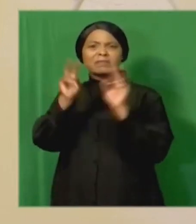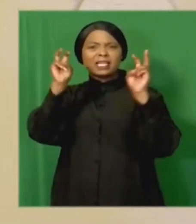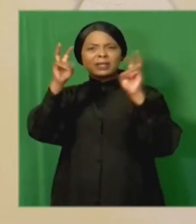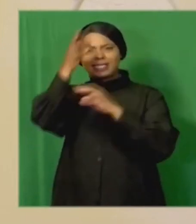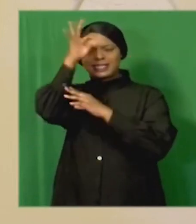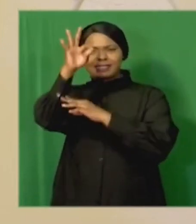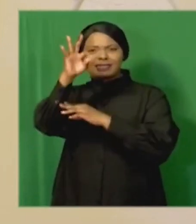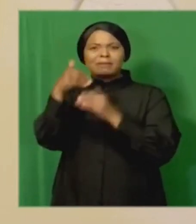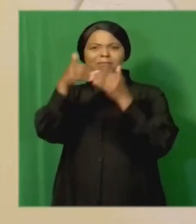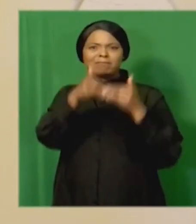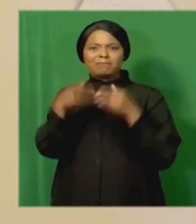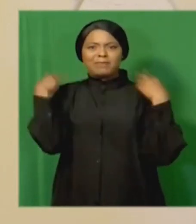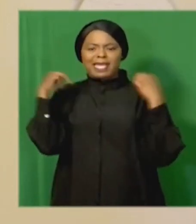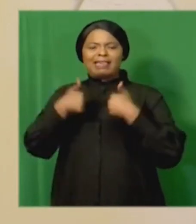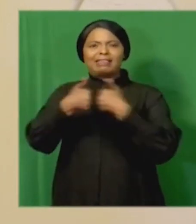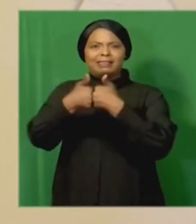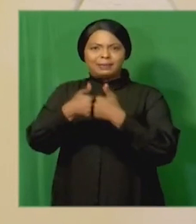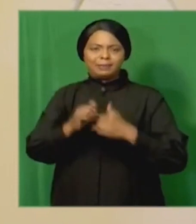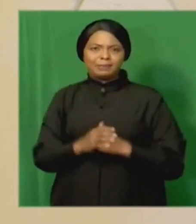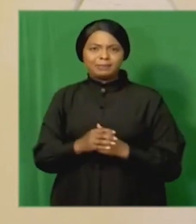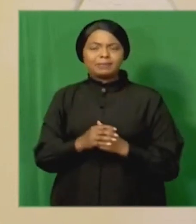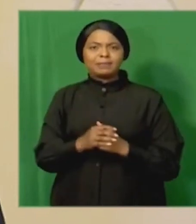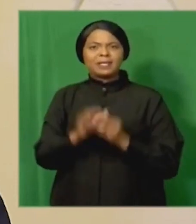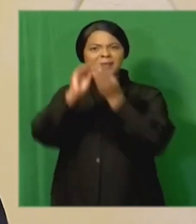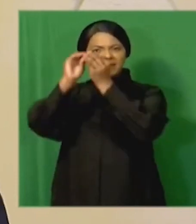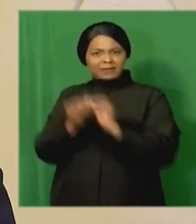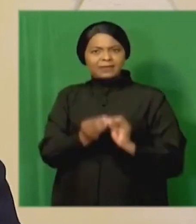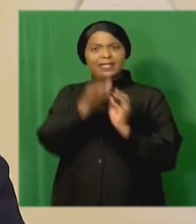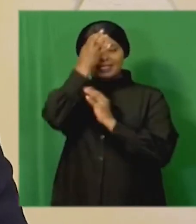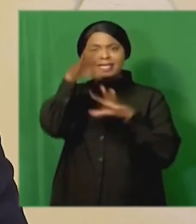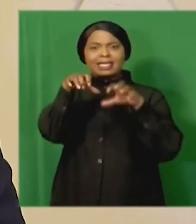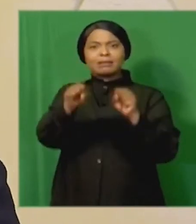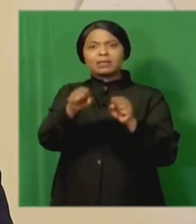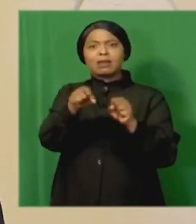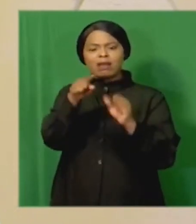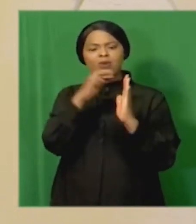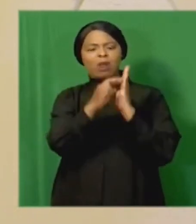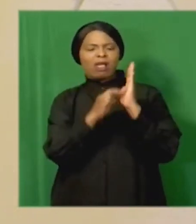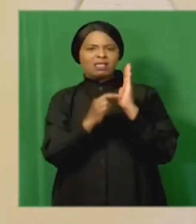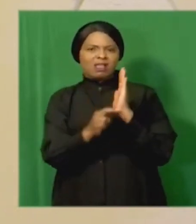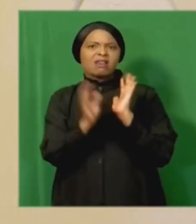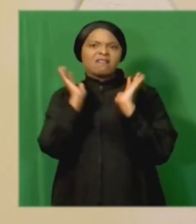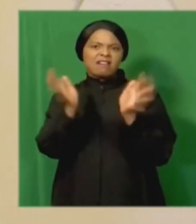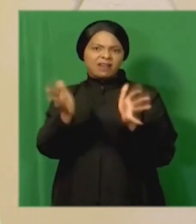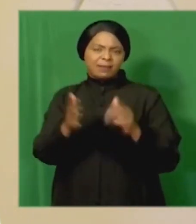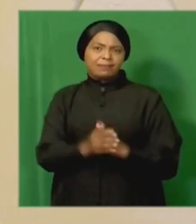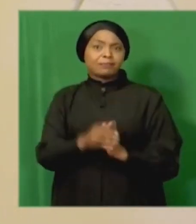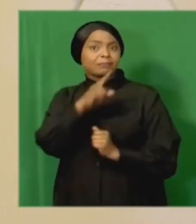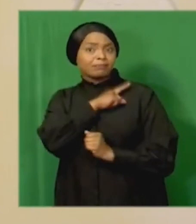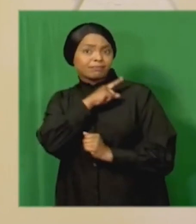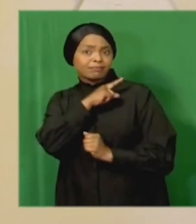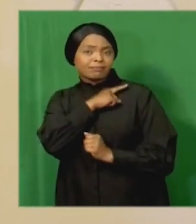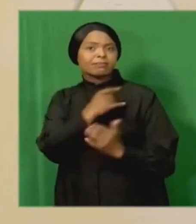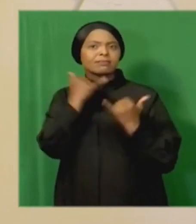Security Agency. We amended the State Capture Commission regulations to enable